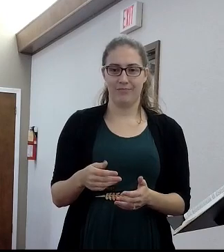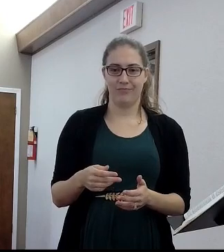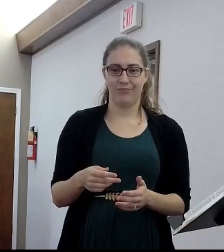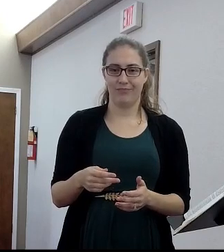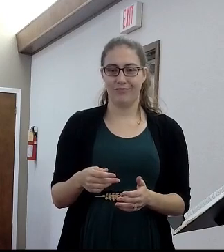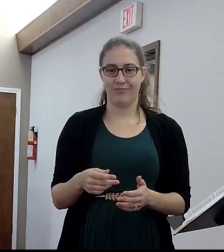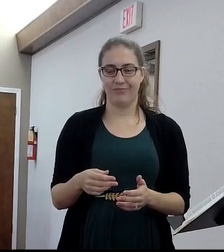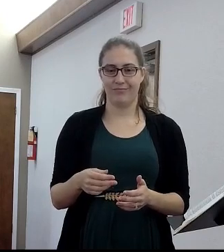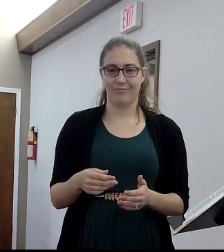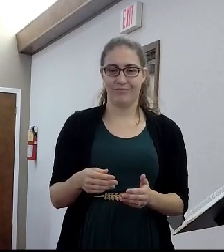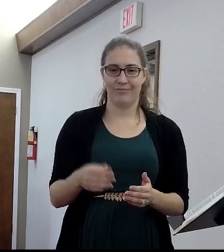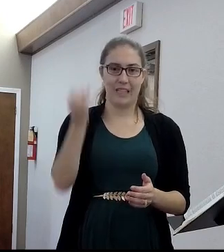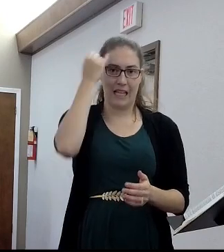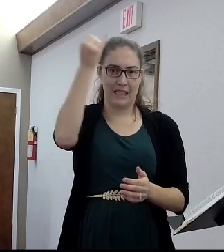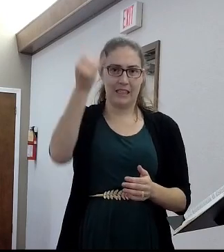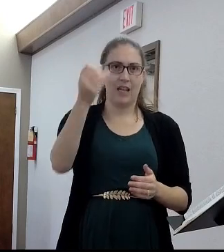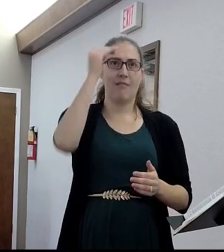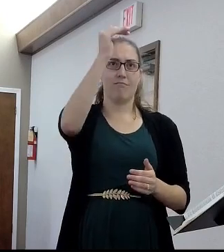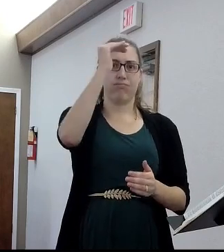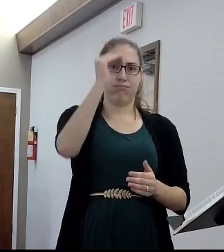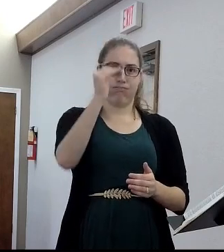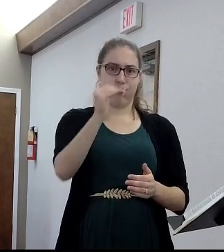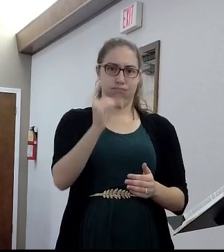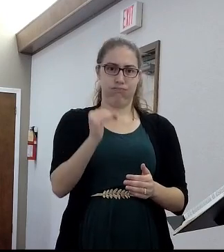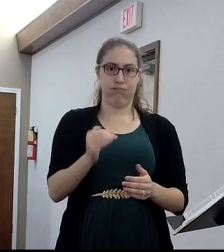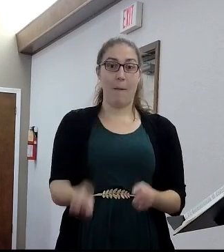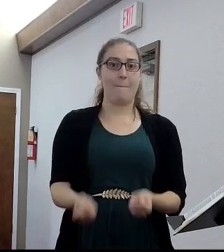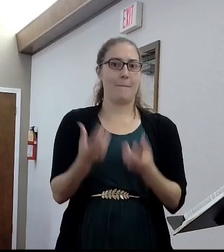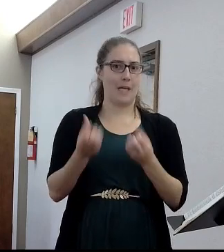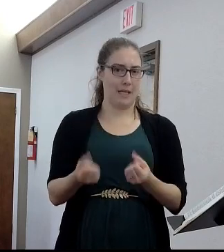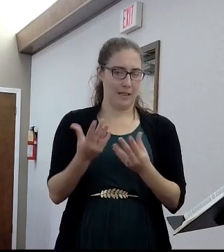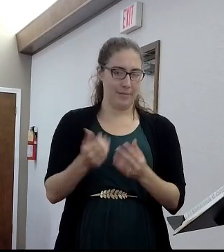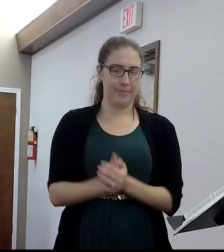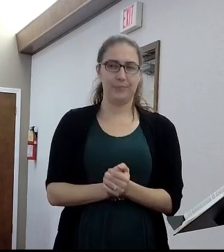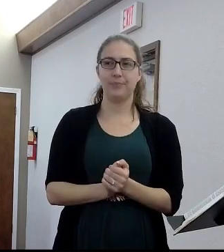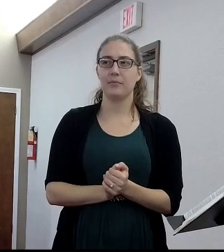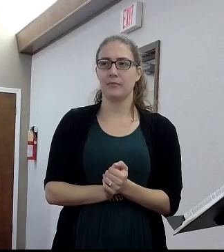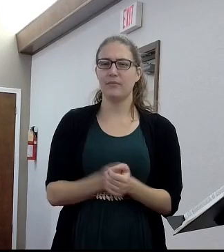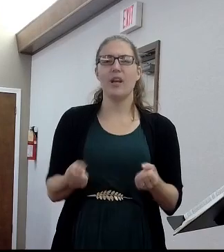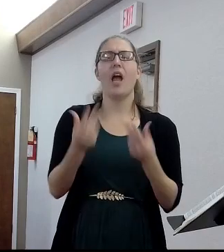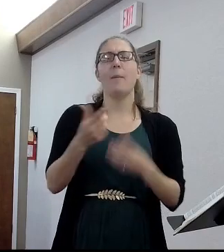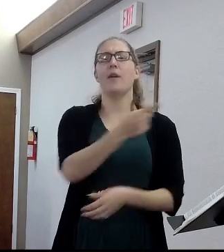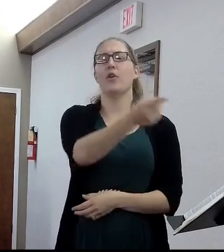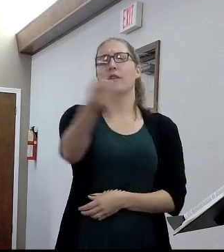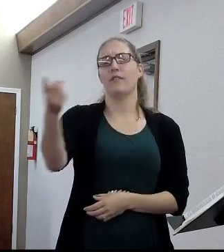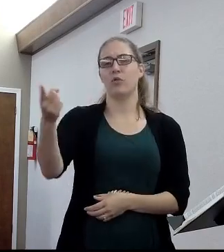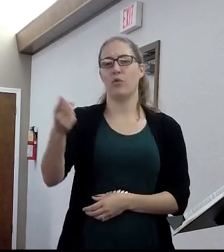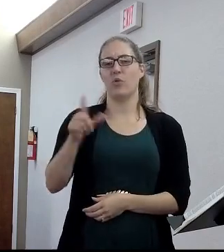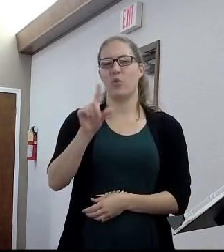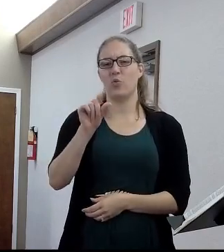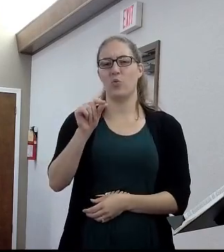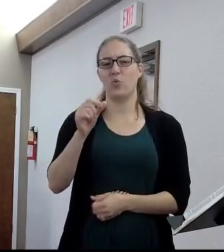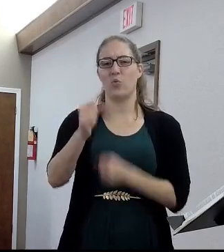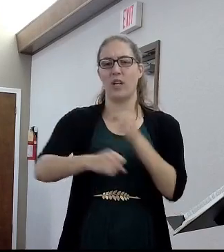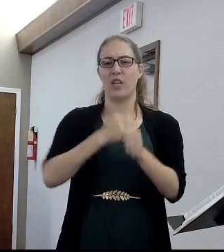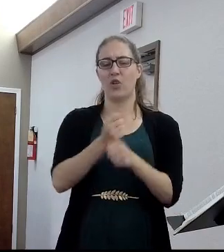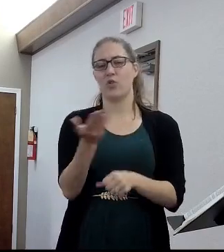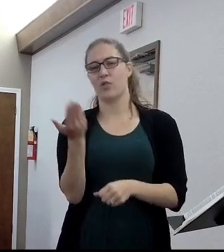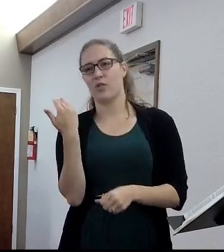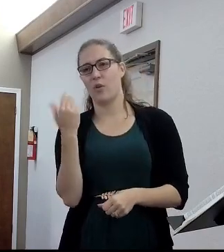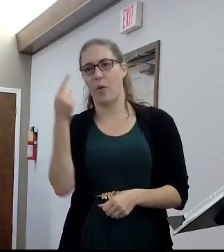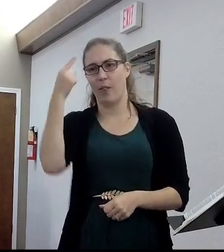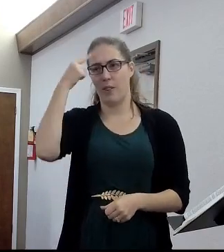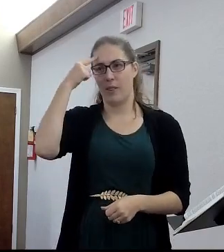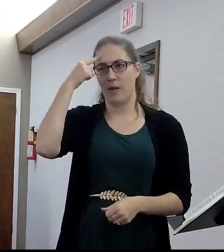Who do you trust more? Now, let me tell you, how many of you 20 years ago, if you were alive, would have thought preppers are